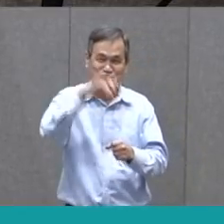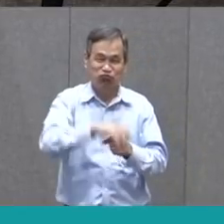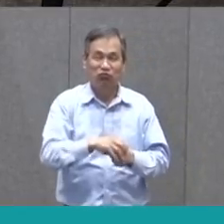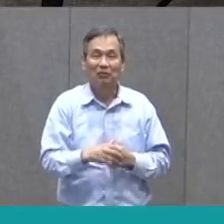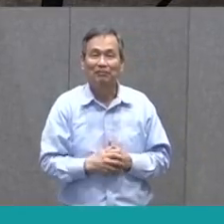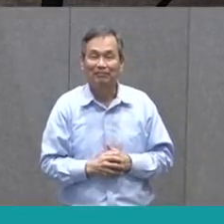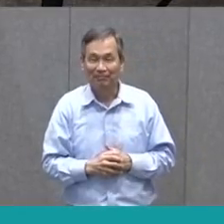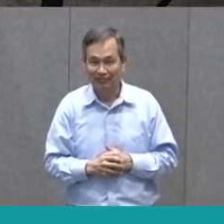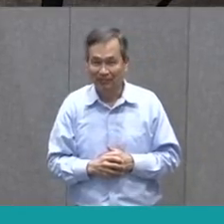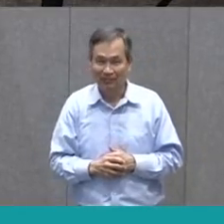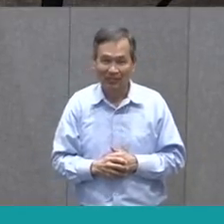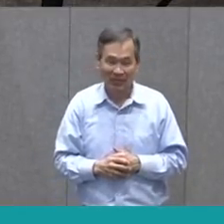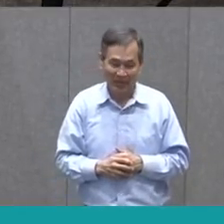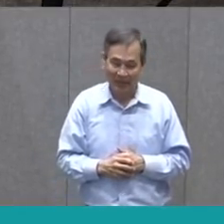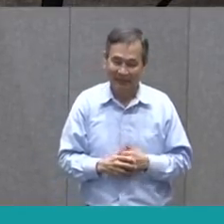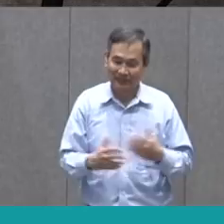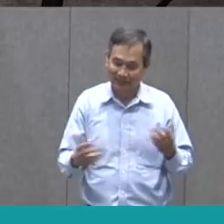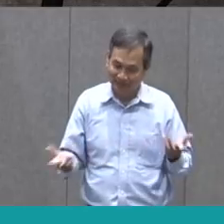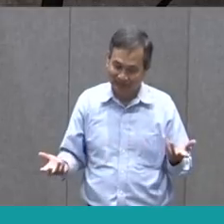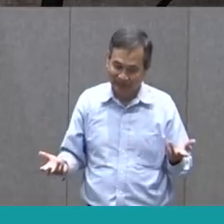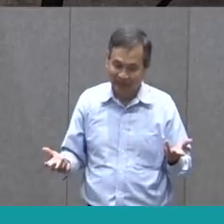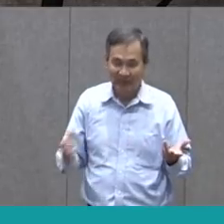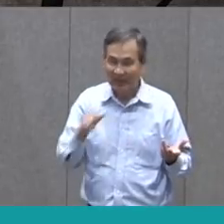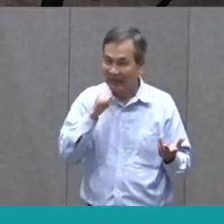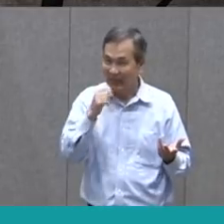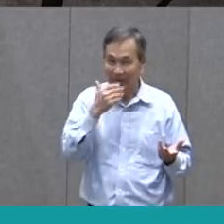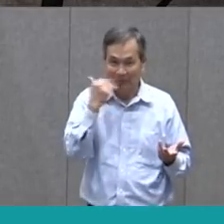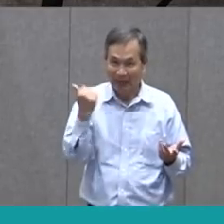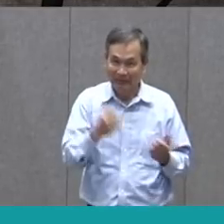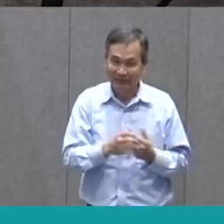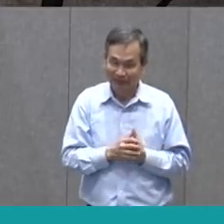It was not her finest moment.